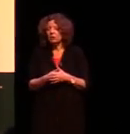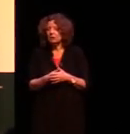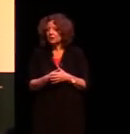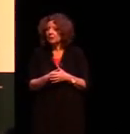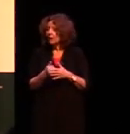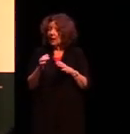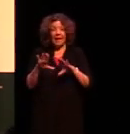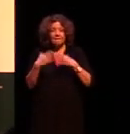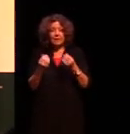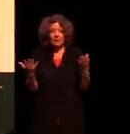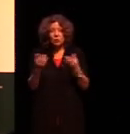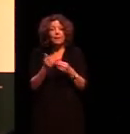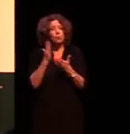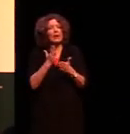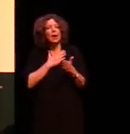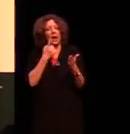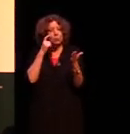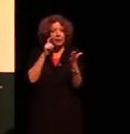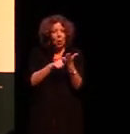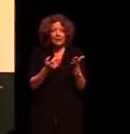put all this together. I'd like to acknowledge